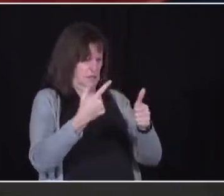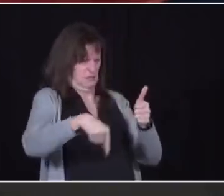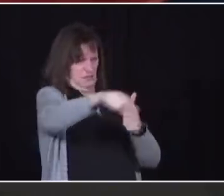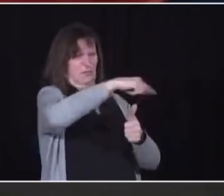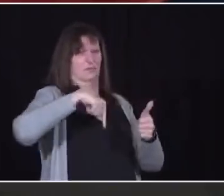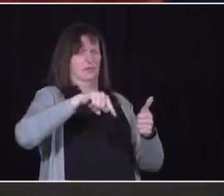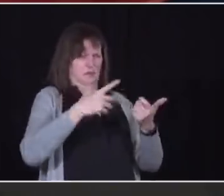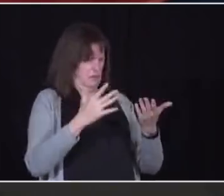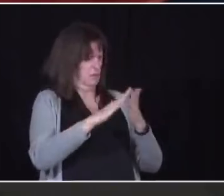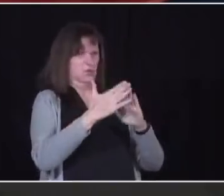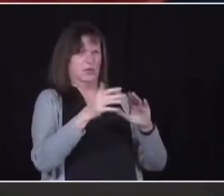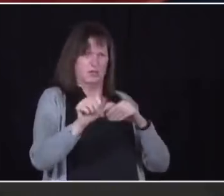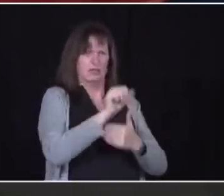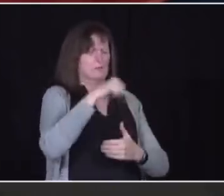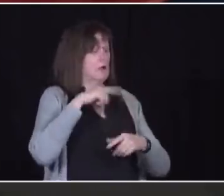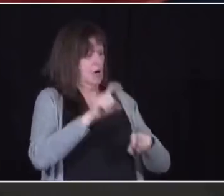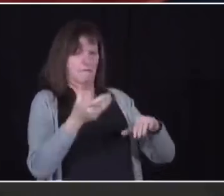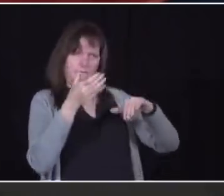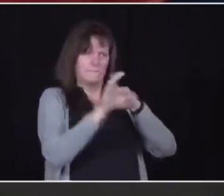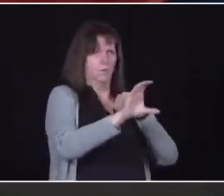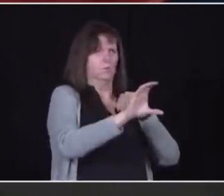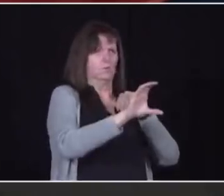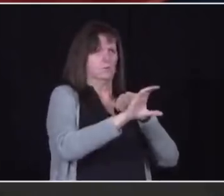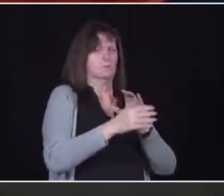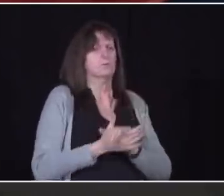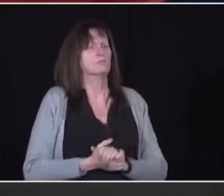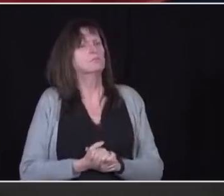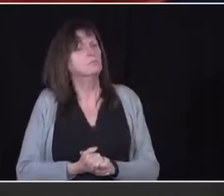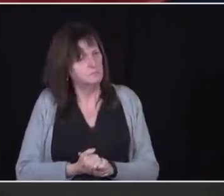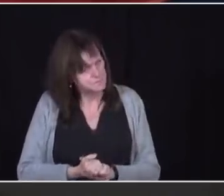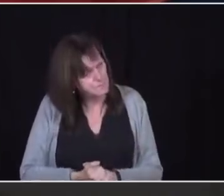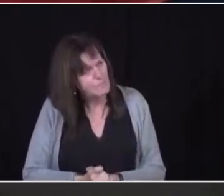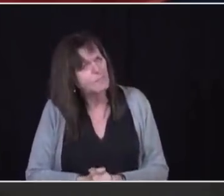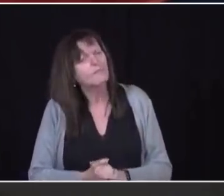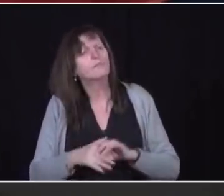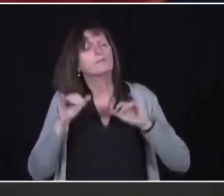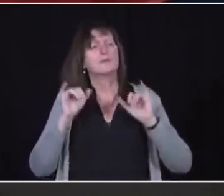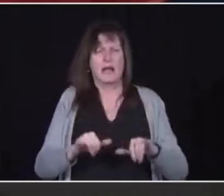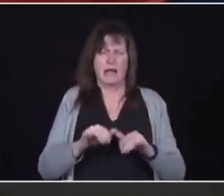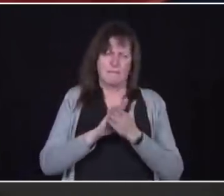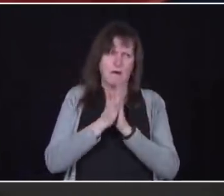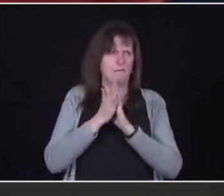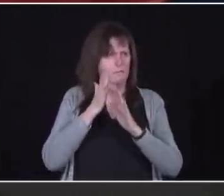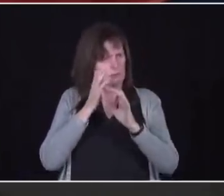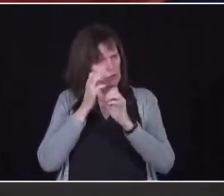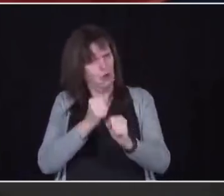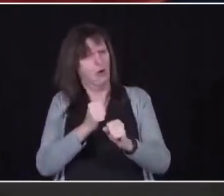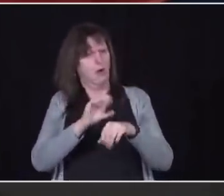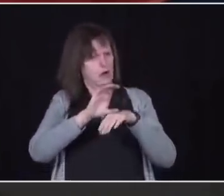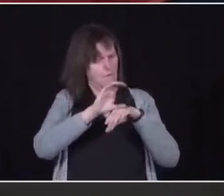So understand the restrictions will be strongly, strongly enforced because they must be.